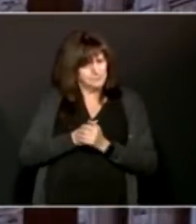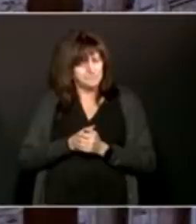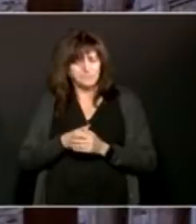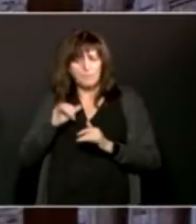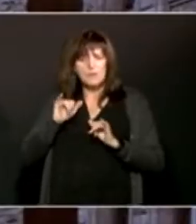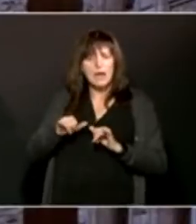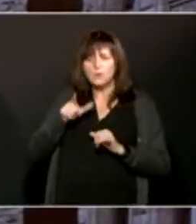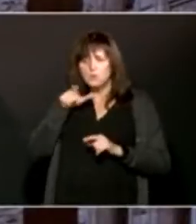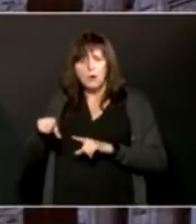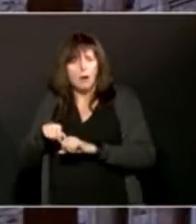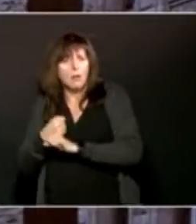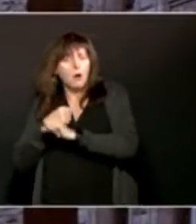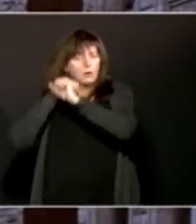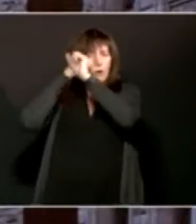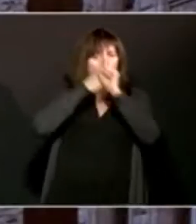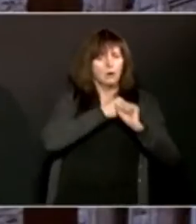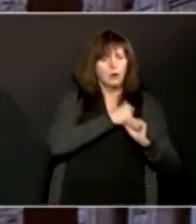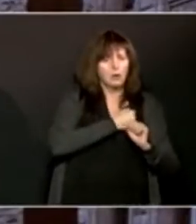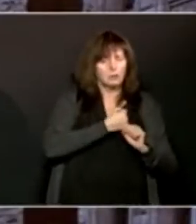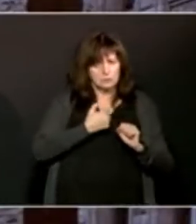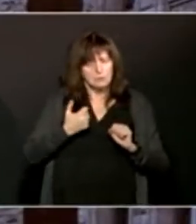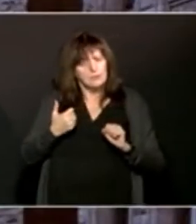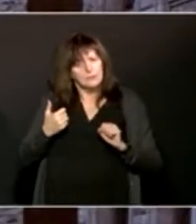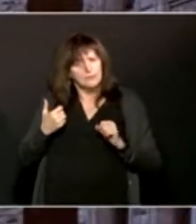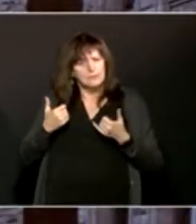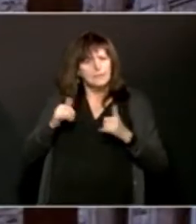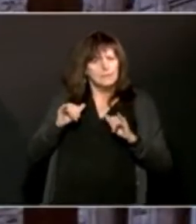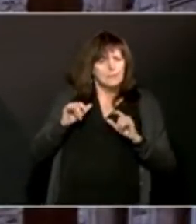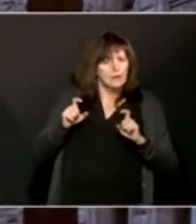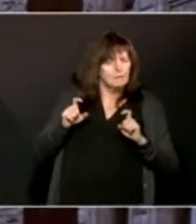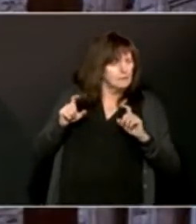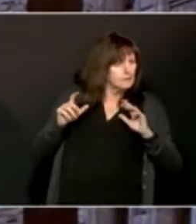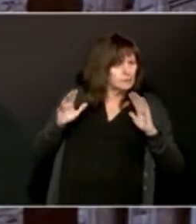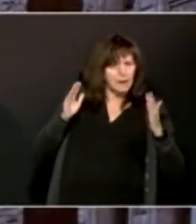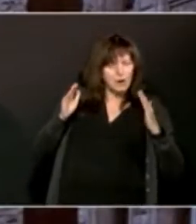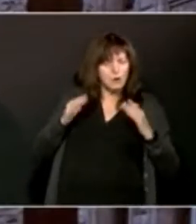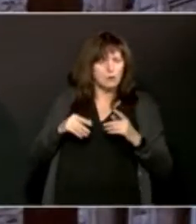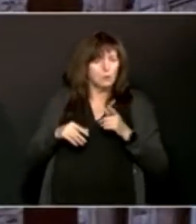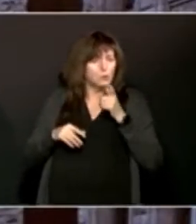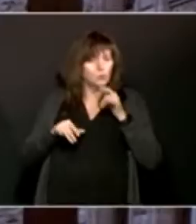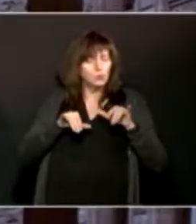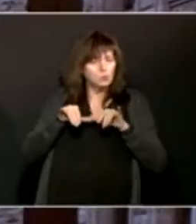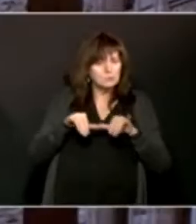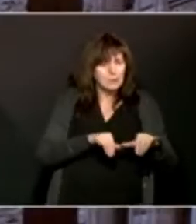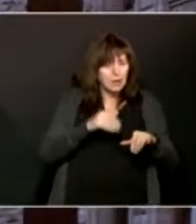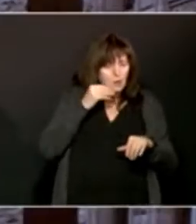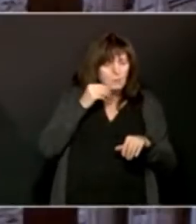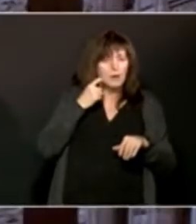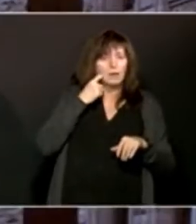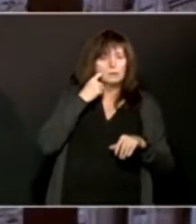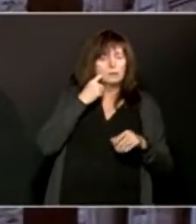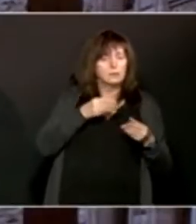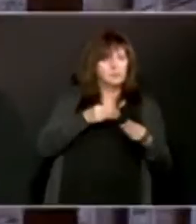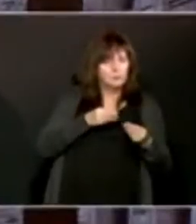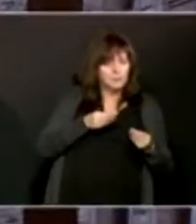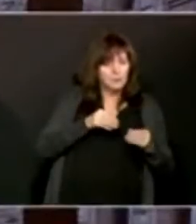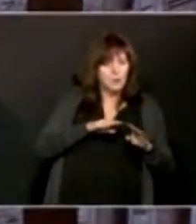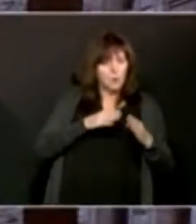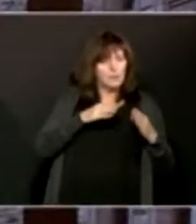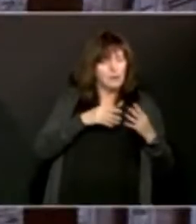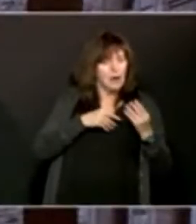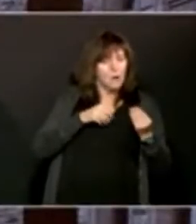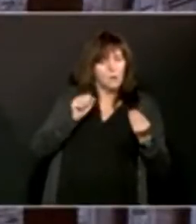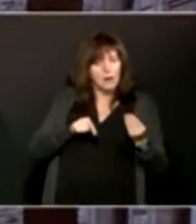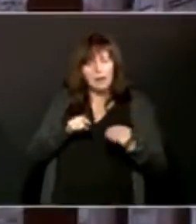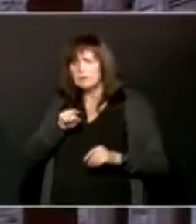that are still coming out of the stay-at-home order, the lockdown that is a gray zone with Toronto and Peel because they have not come out of it